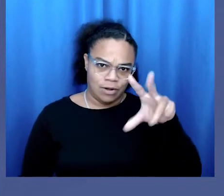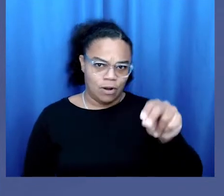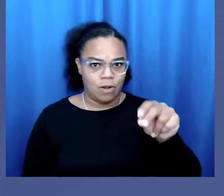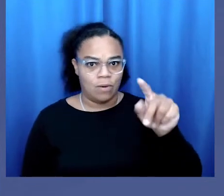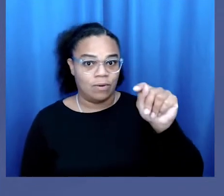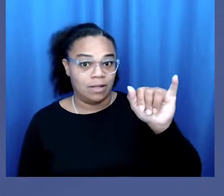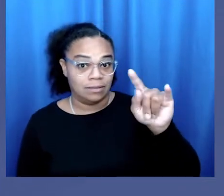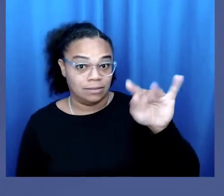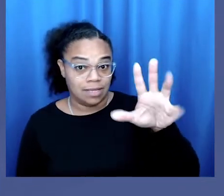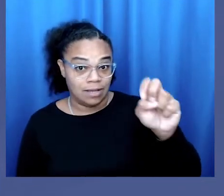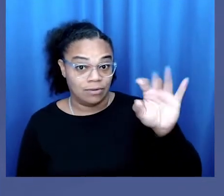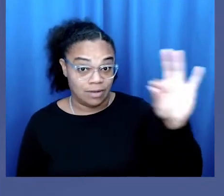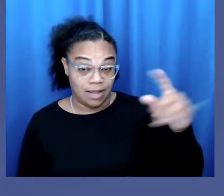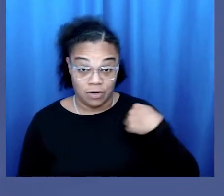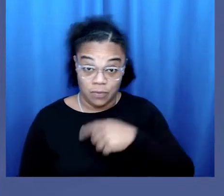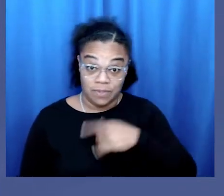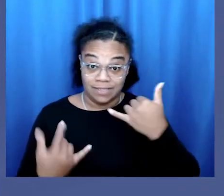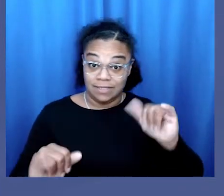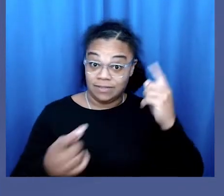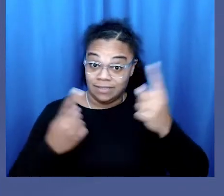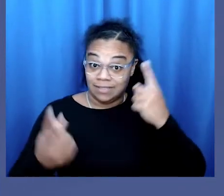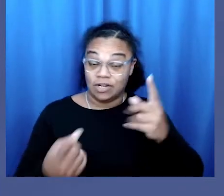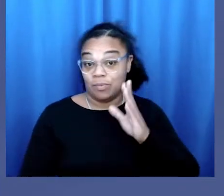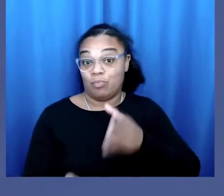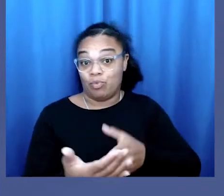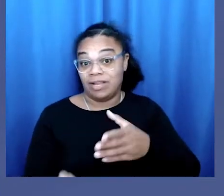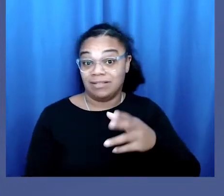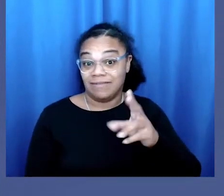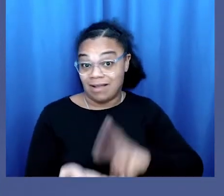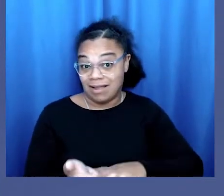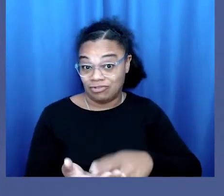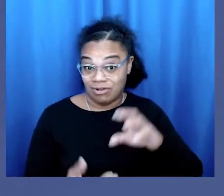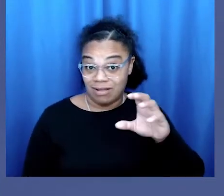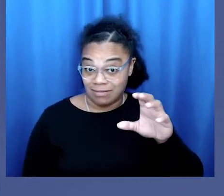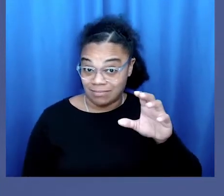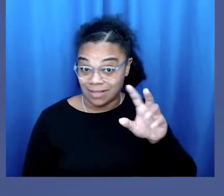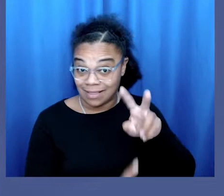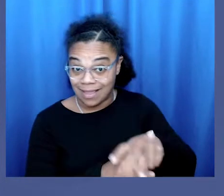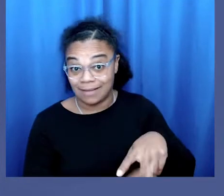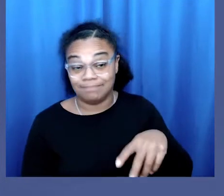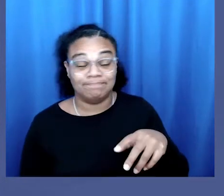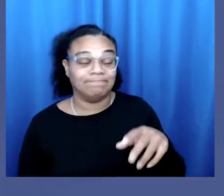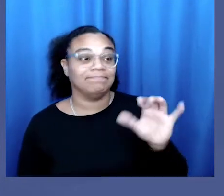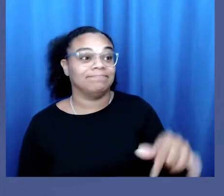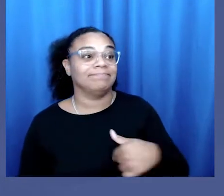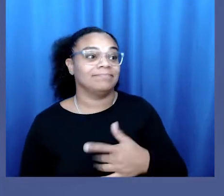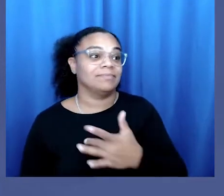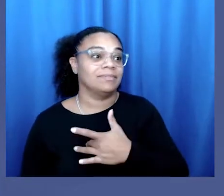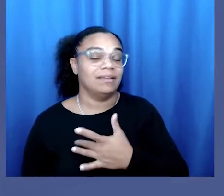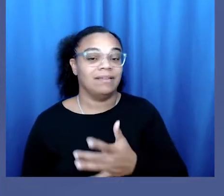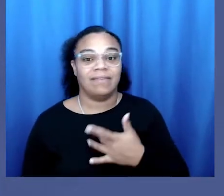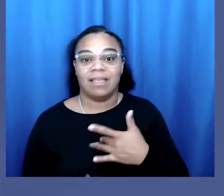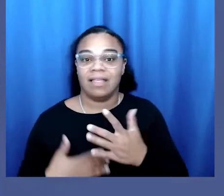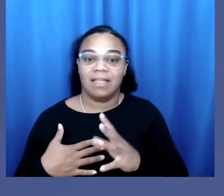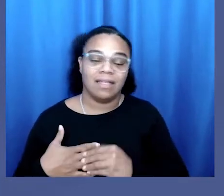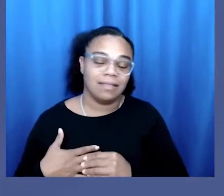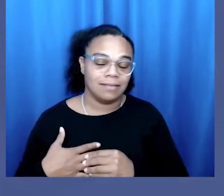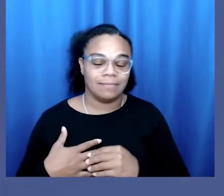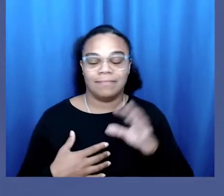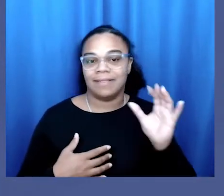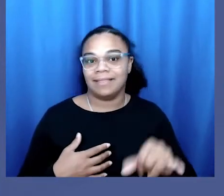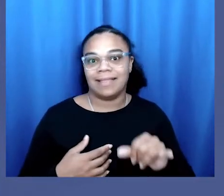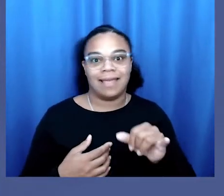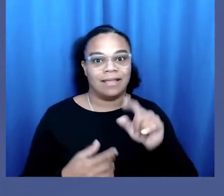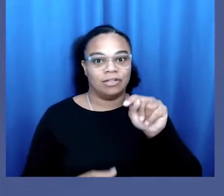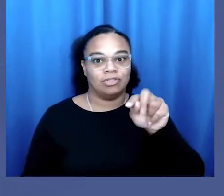Title IX, do we still consider the breach of contract claim? Upon hearing this, my heart sank. It had been an intense and exhaustive trial that